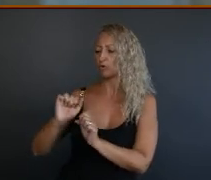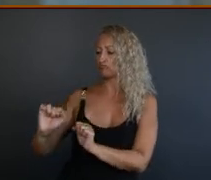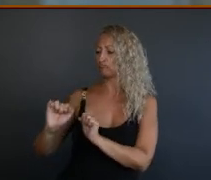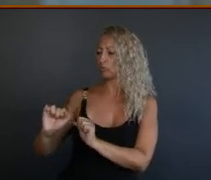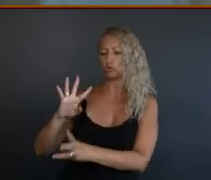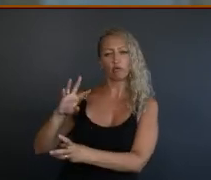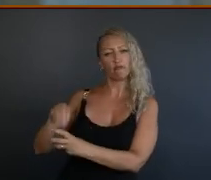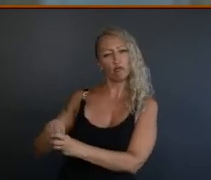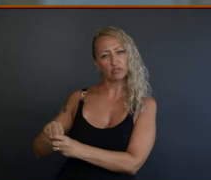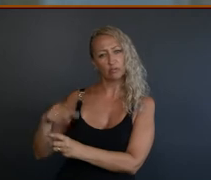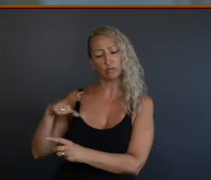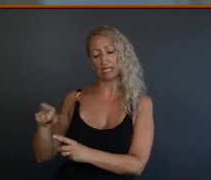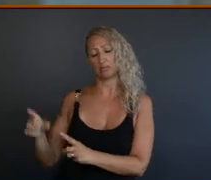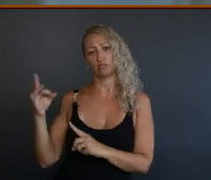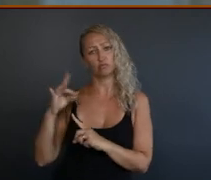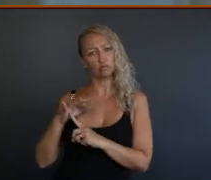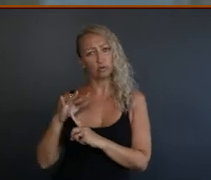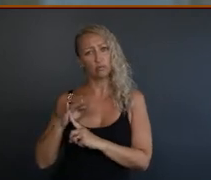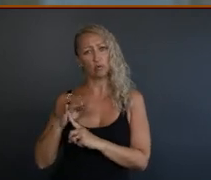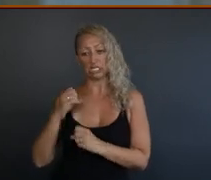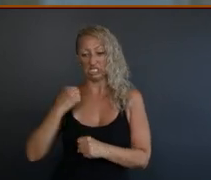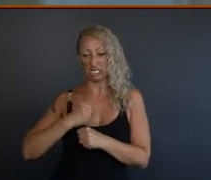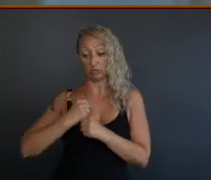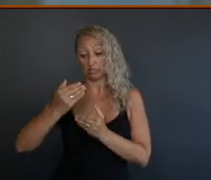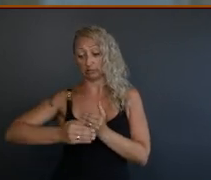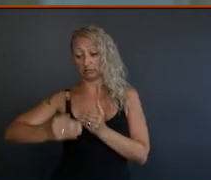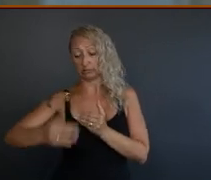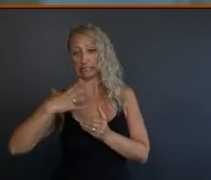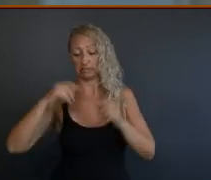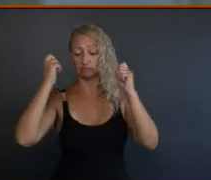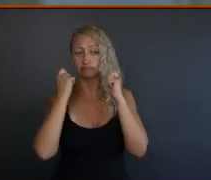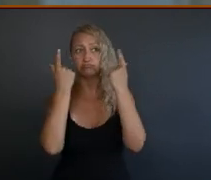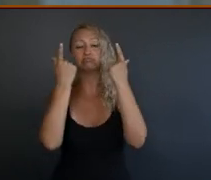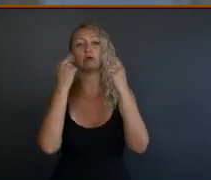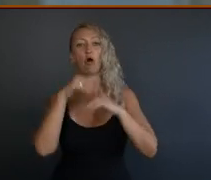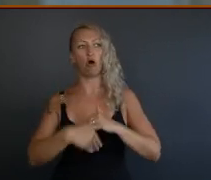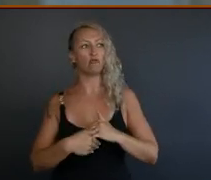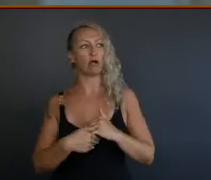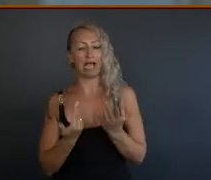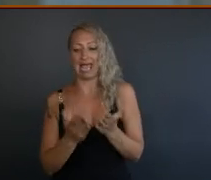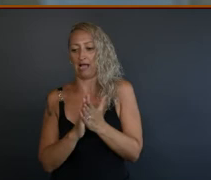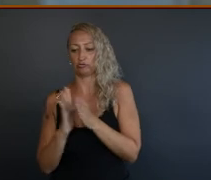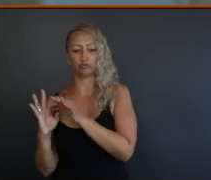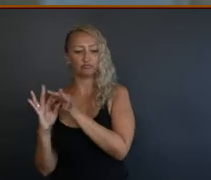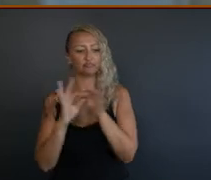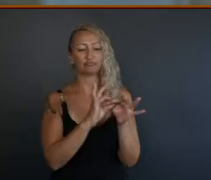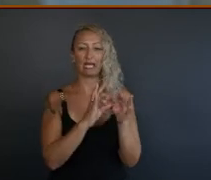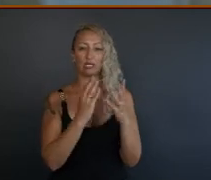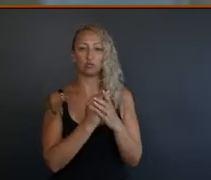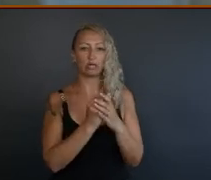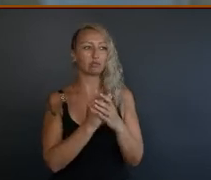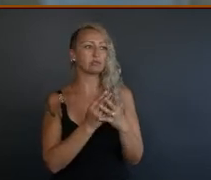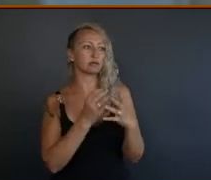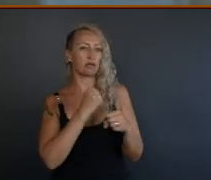that's obviously key is generations to come, you know, in sort of engaging with thinking